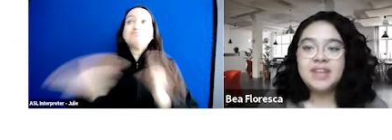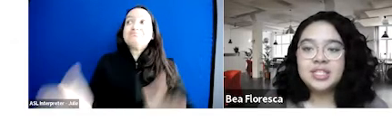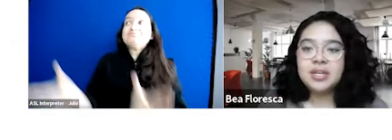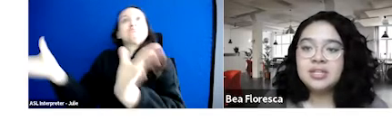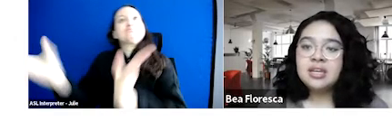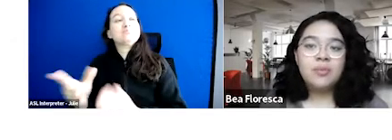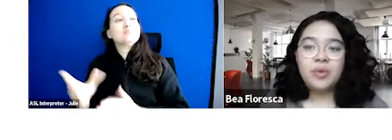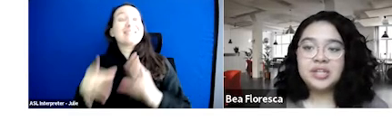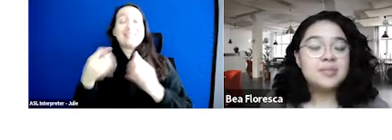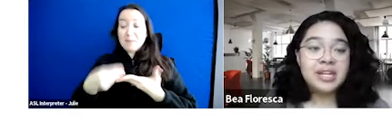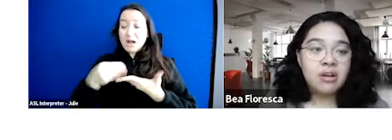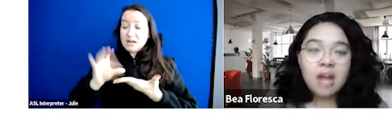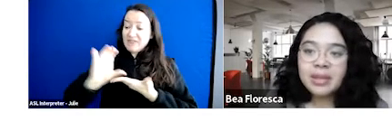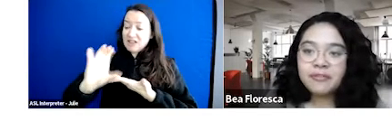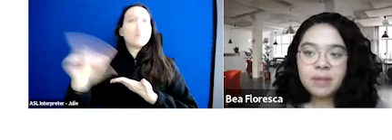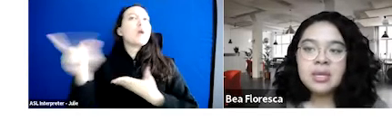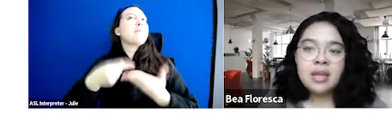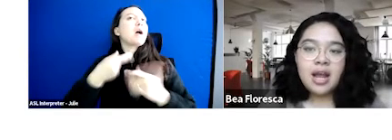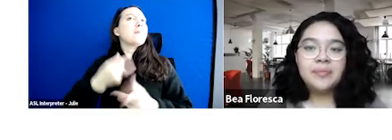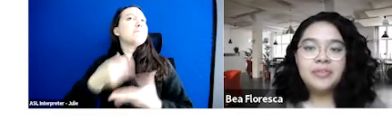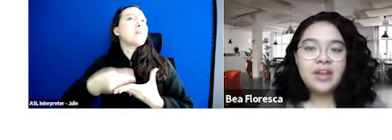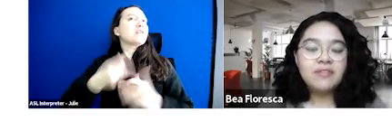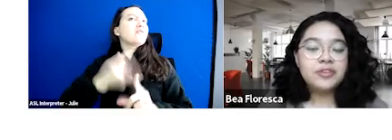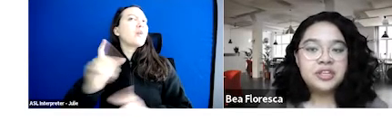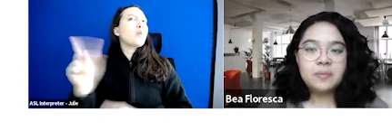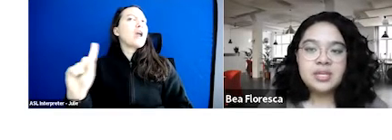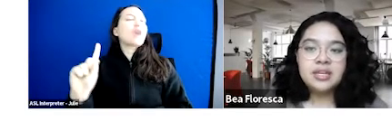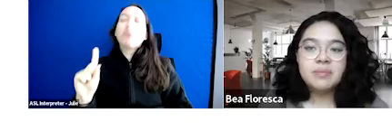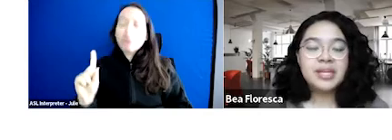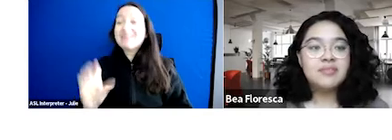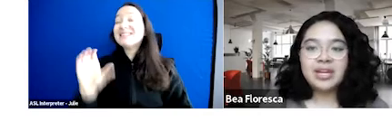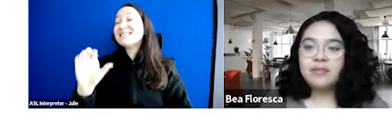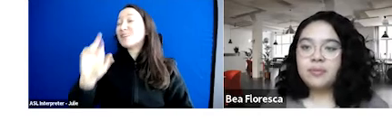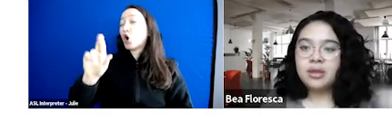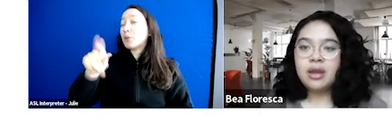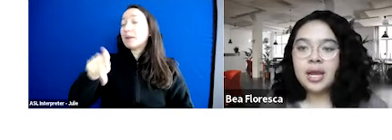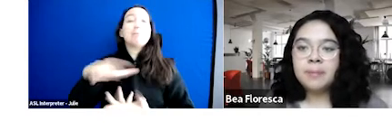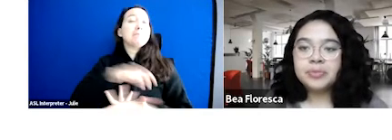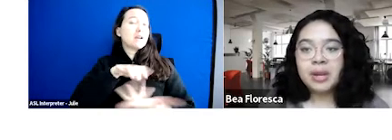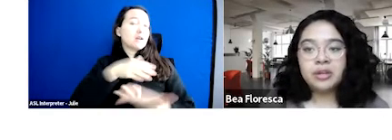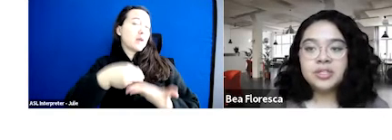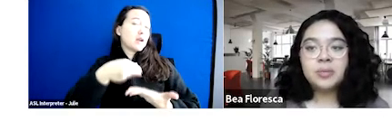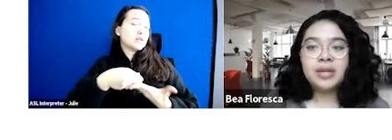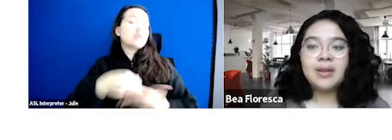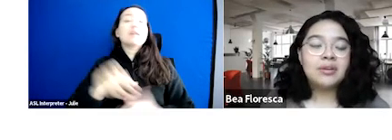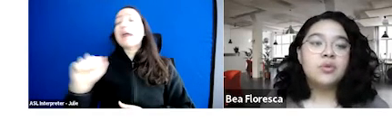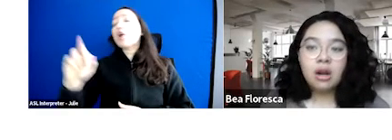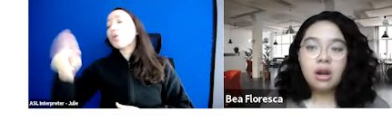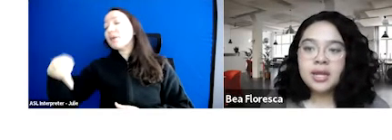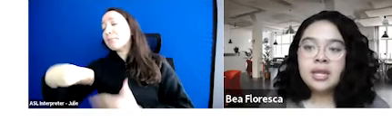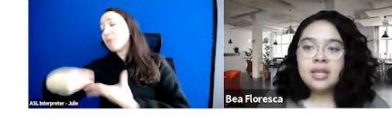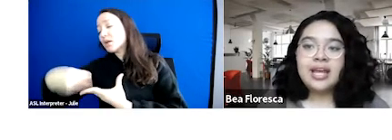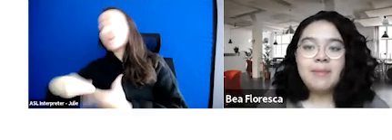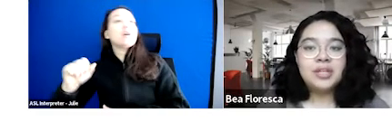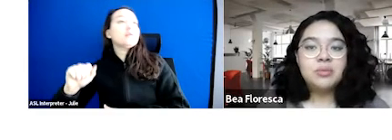before this investment, but where is this money all coming from? The funding for CRP is a mix of money from the American Rescue Plan Act or